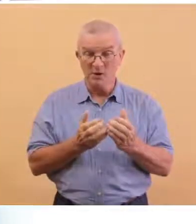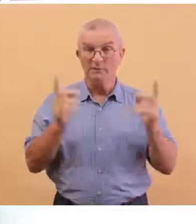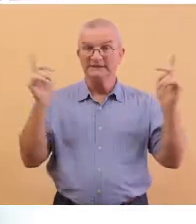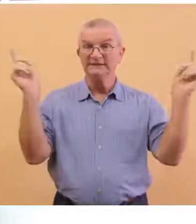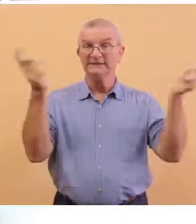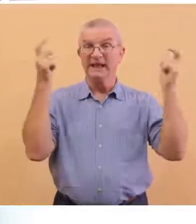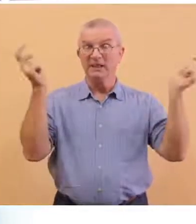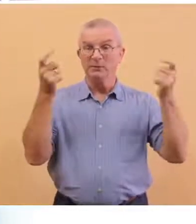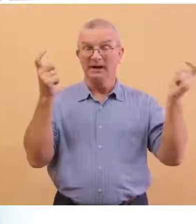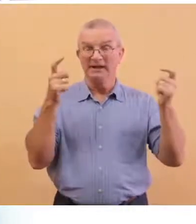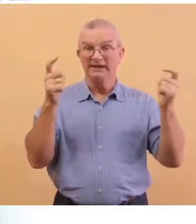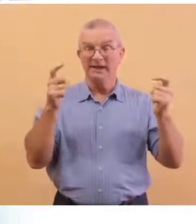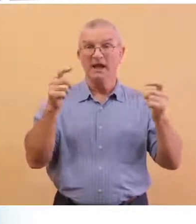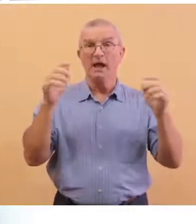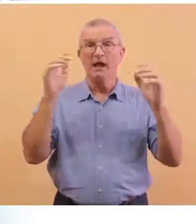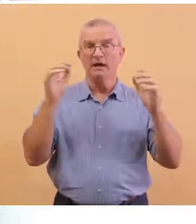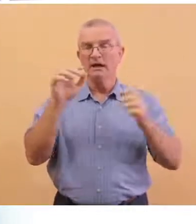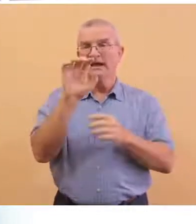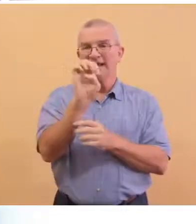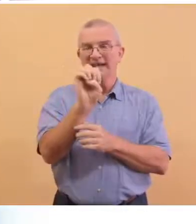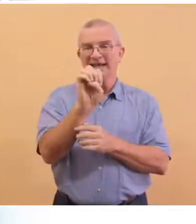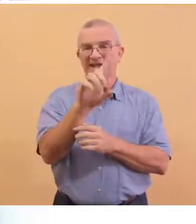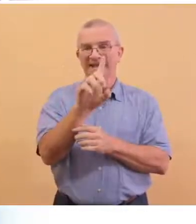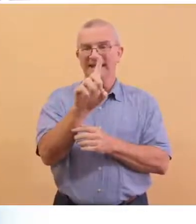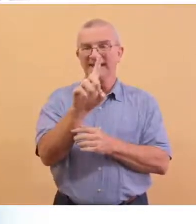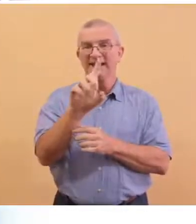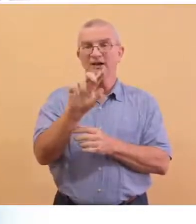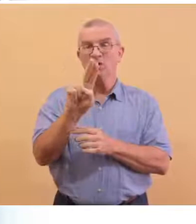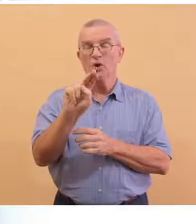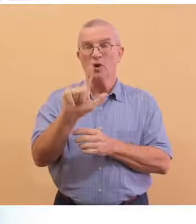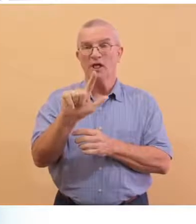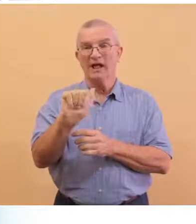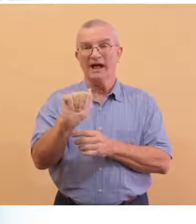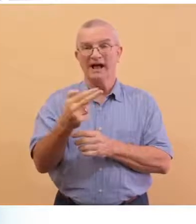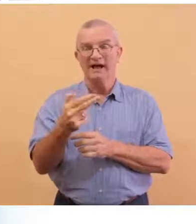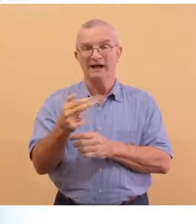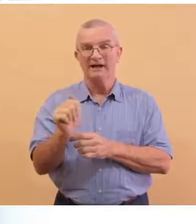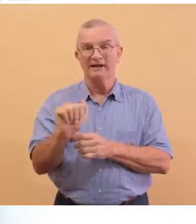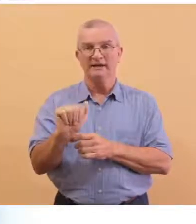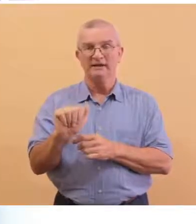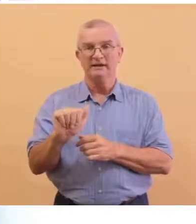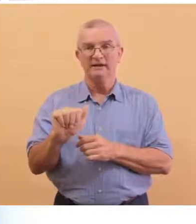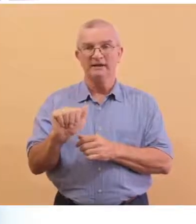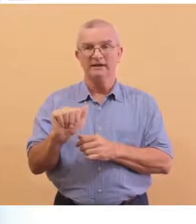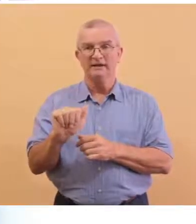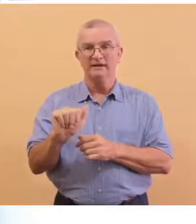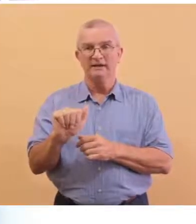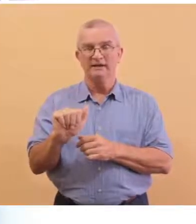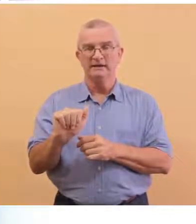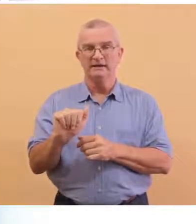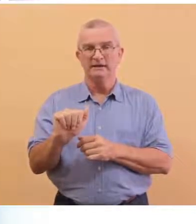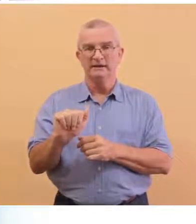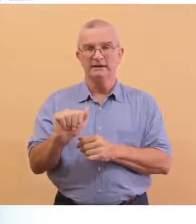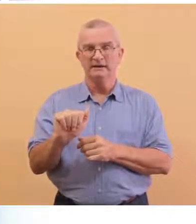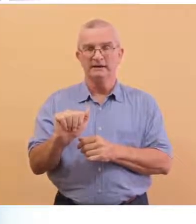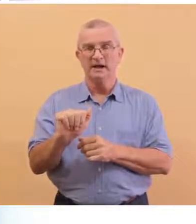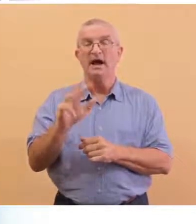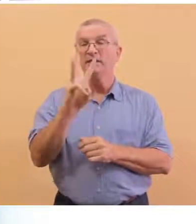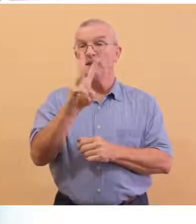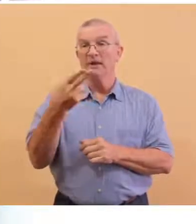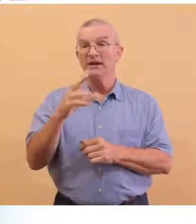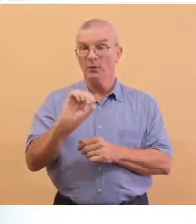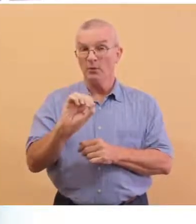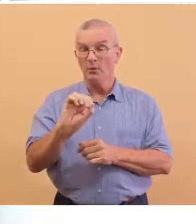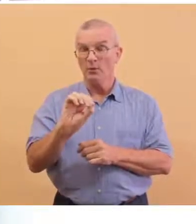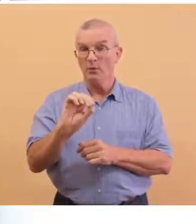celebrating with the Muslim community around the world the festival of Eid al-Adha. The WHO